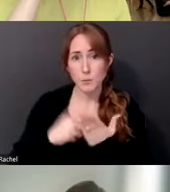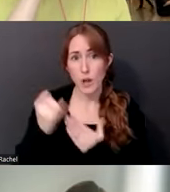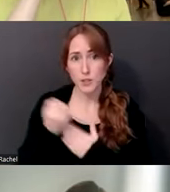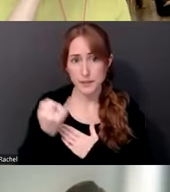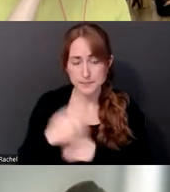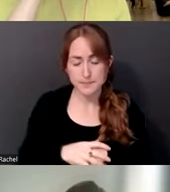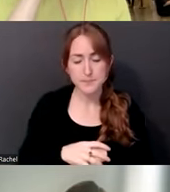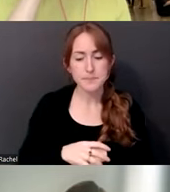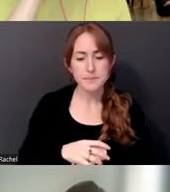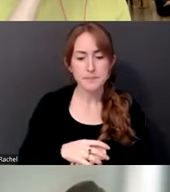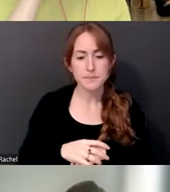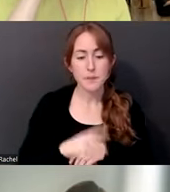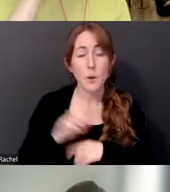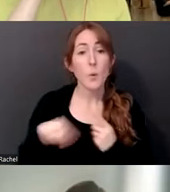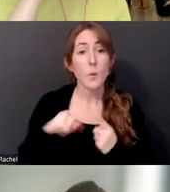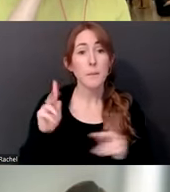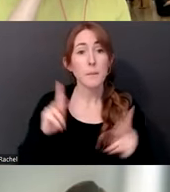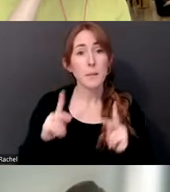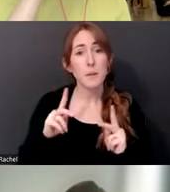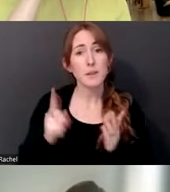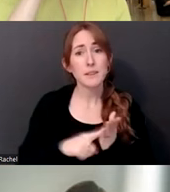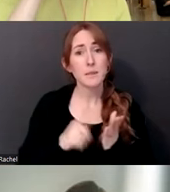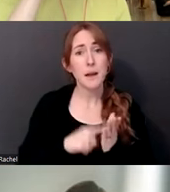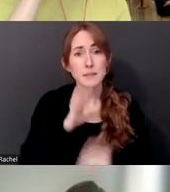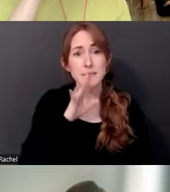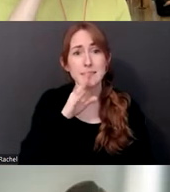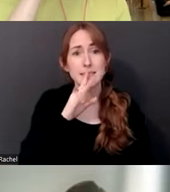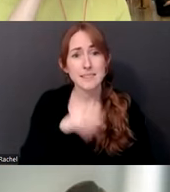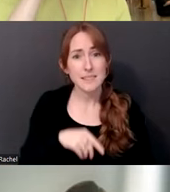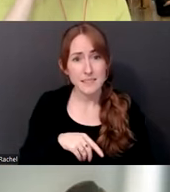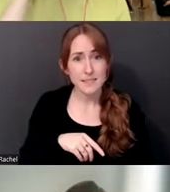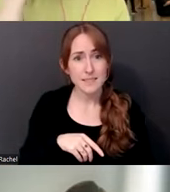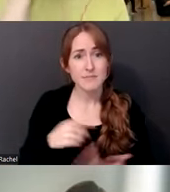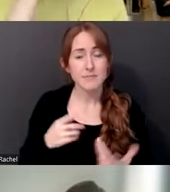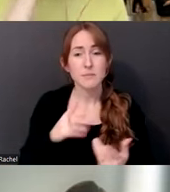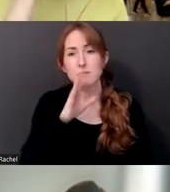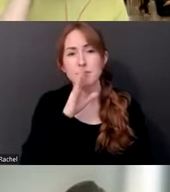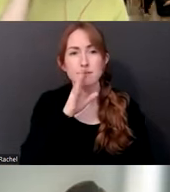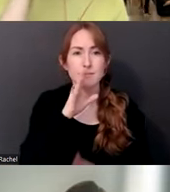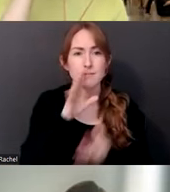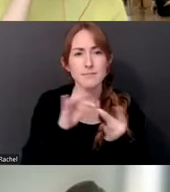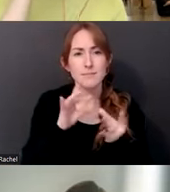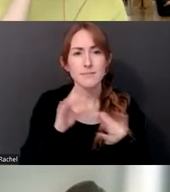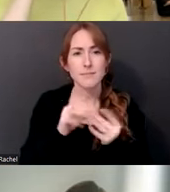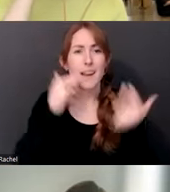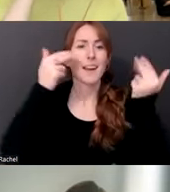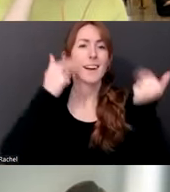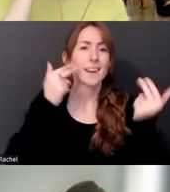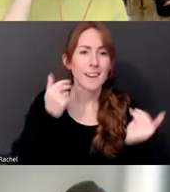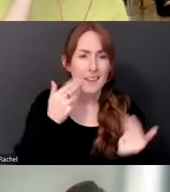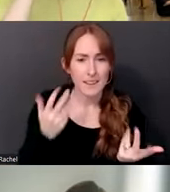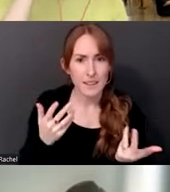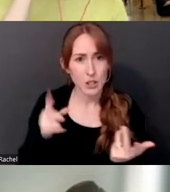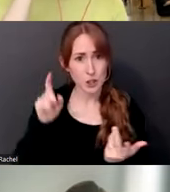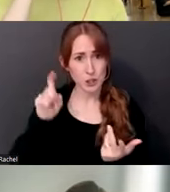say something and start laughing, should I put in brackets laughs, you know, and then, but there's so many different kinds of laughter